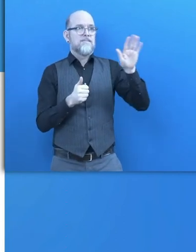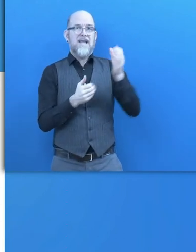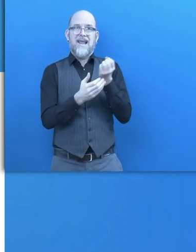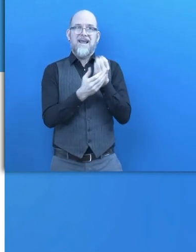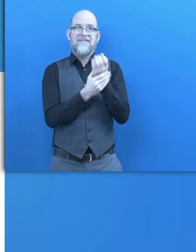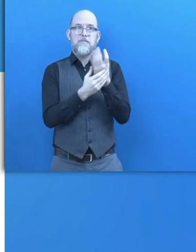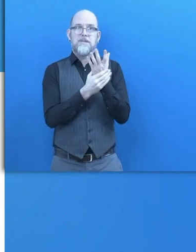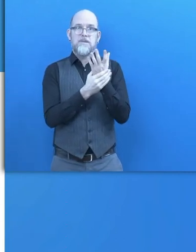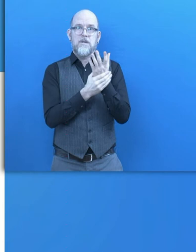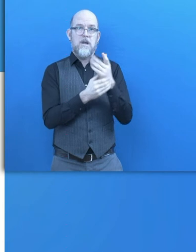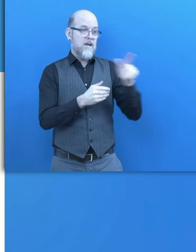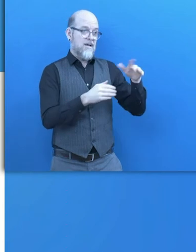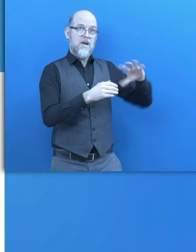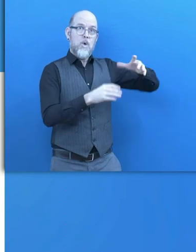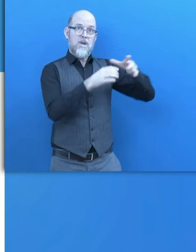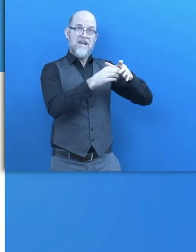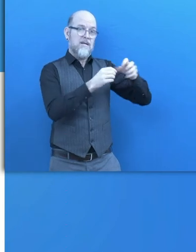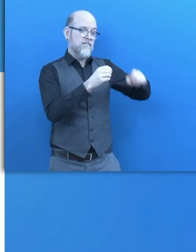information.